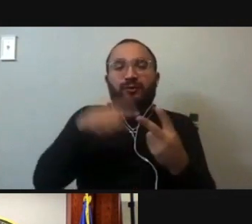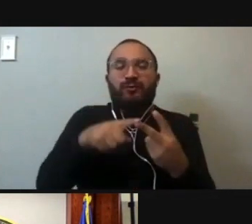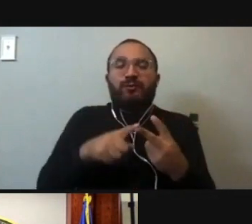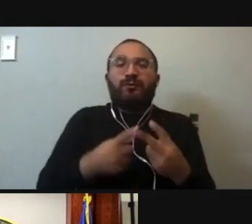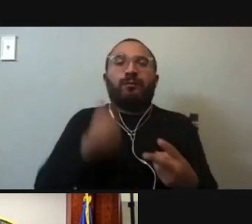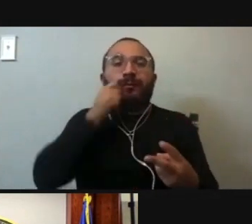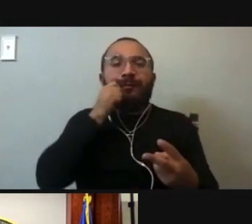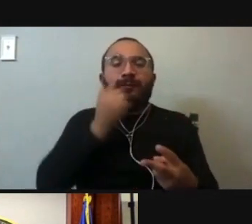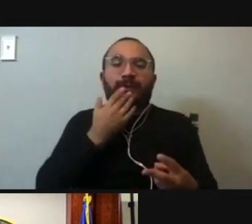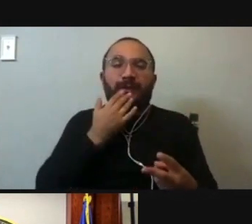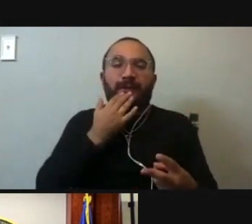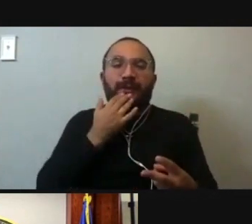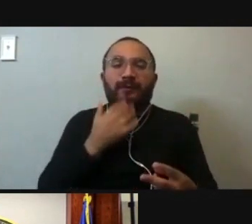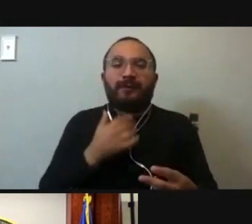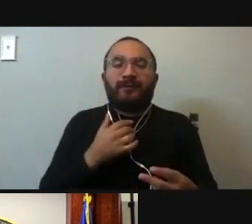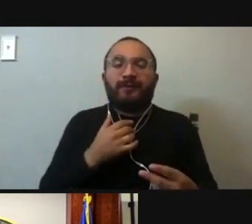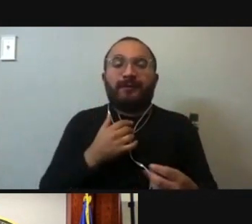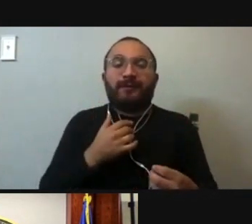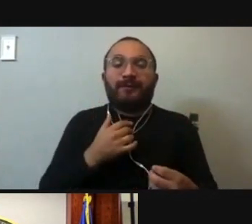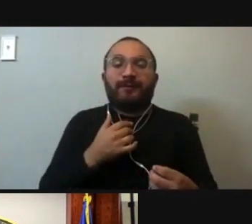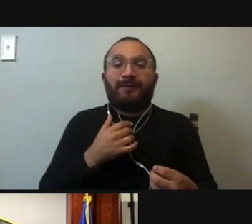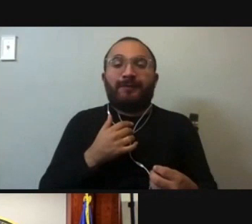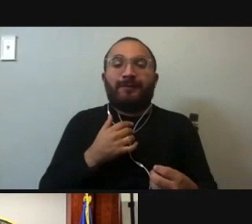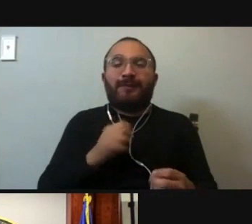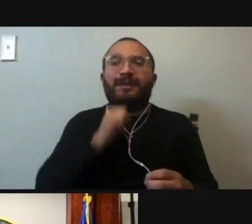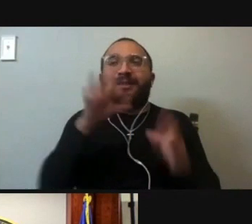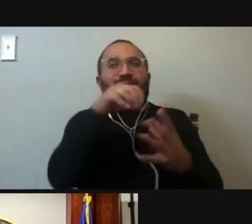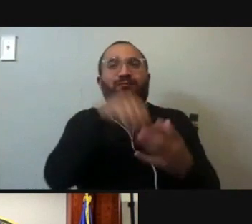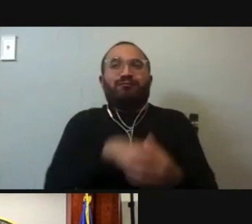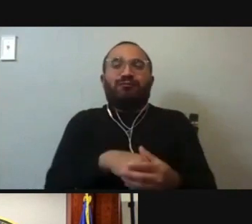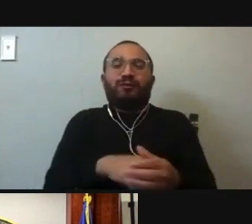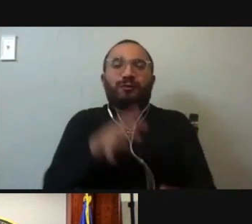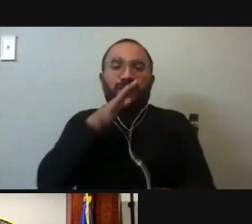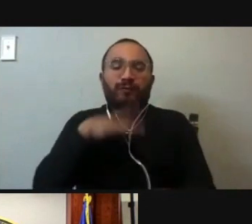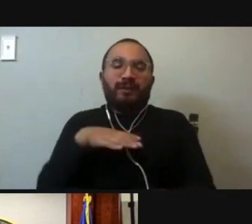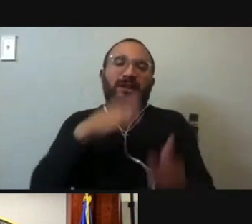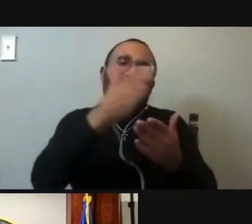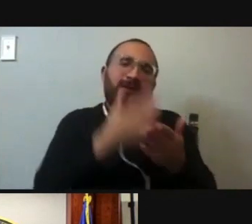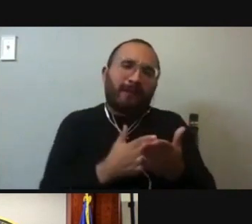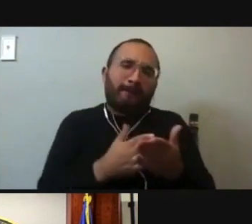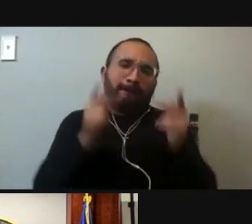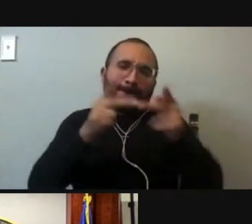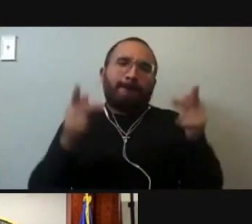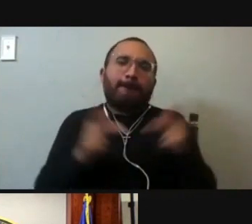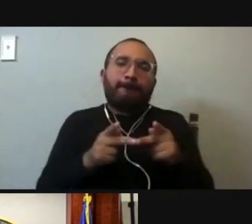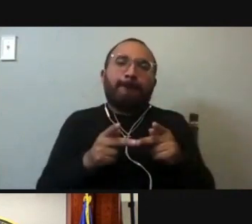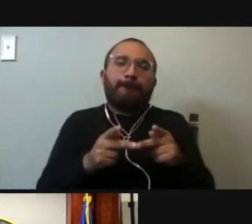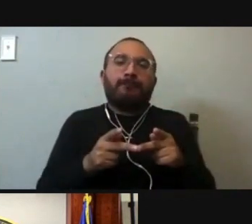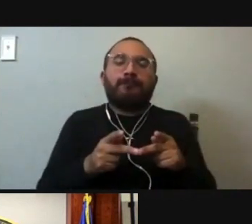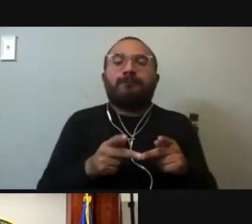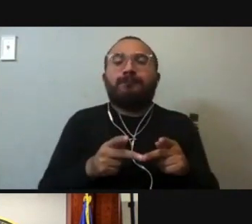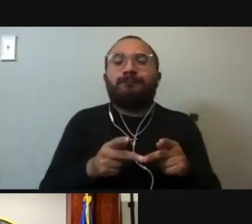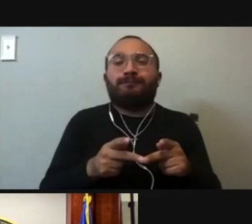that don't include a female on some side. And so there's